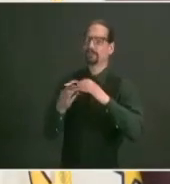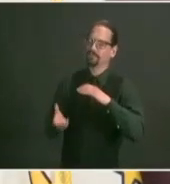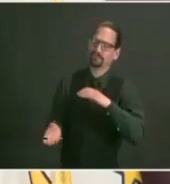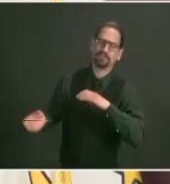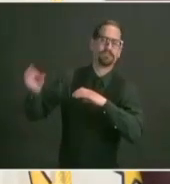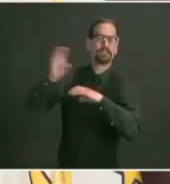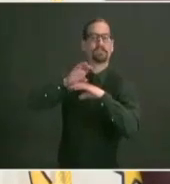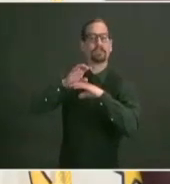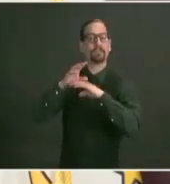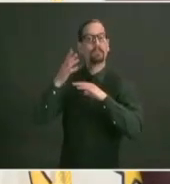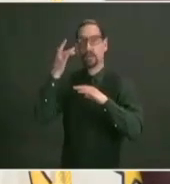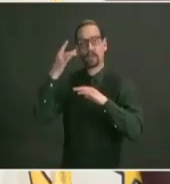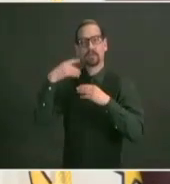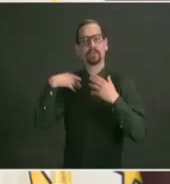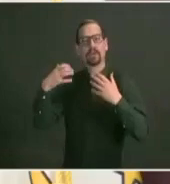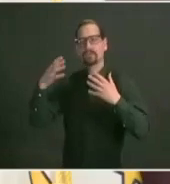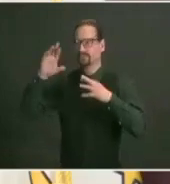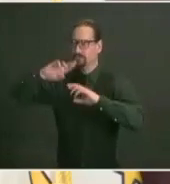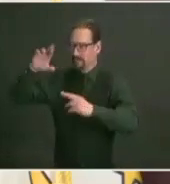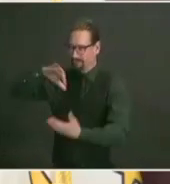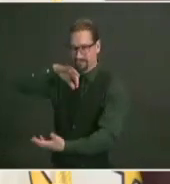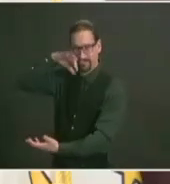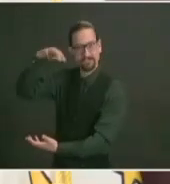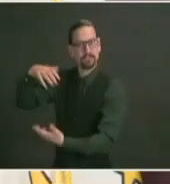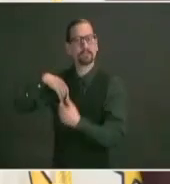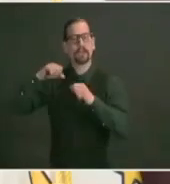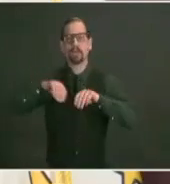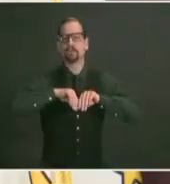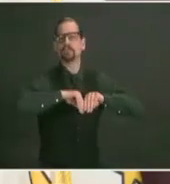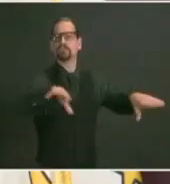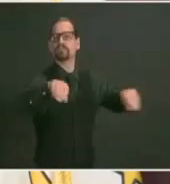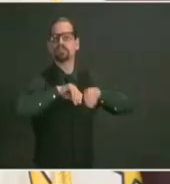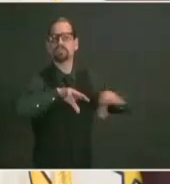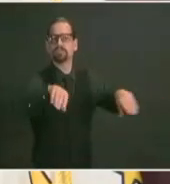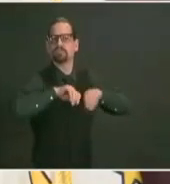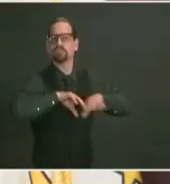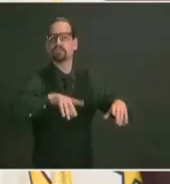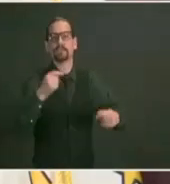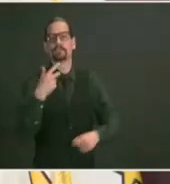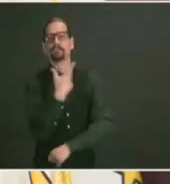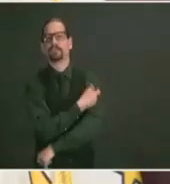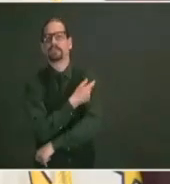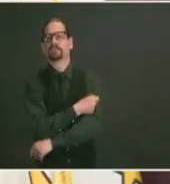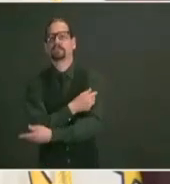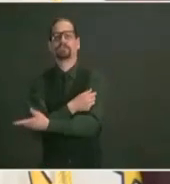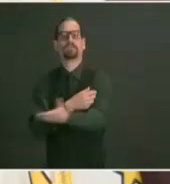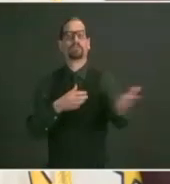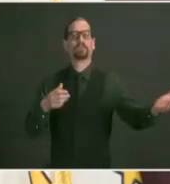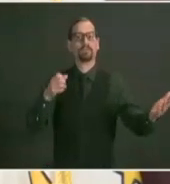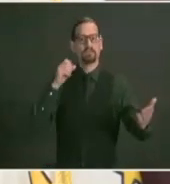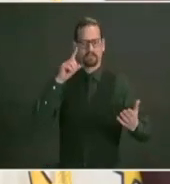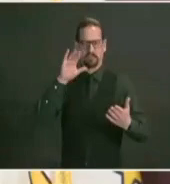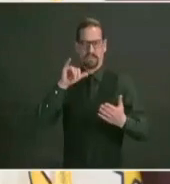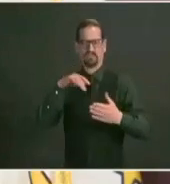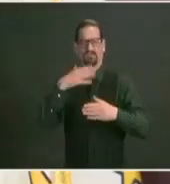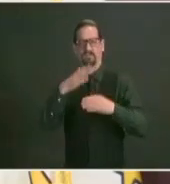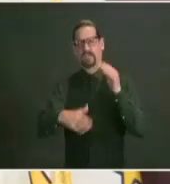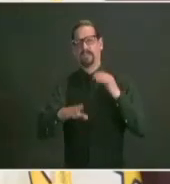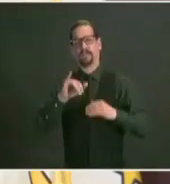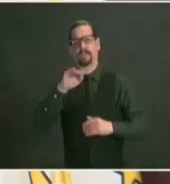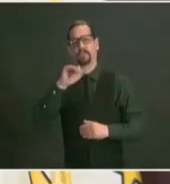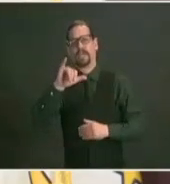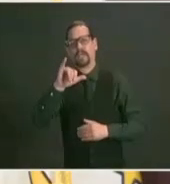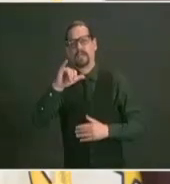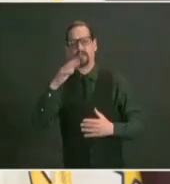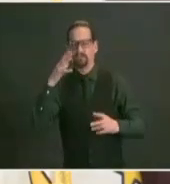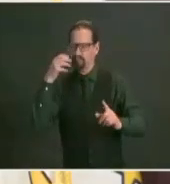i cannot stress enough when the supply increases rhode island must be prepared to hit the ground running it's